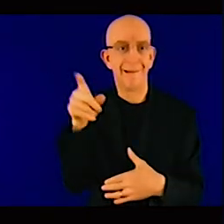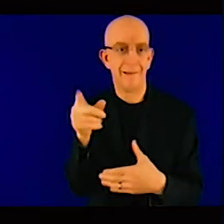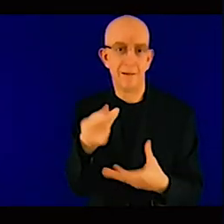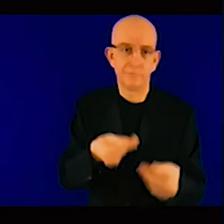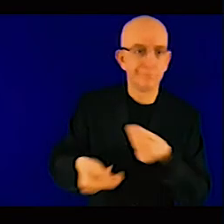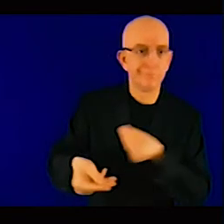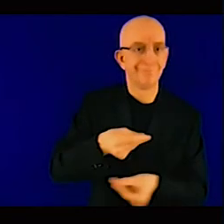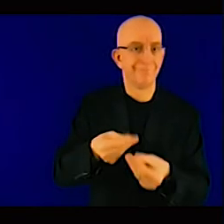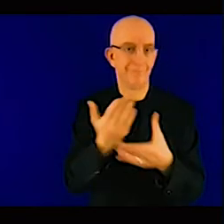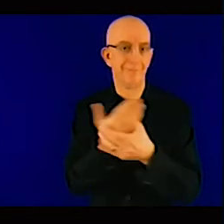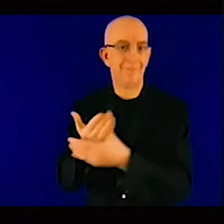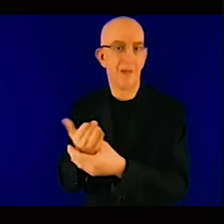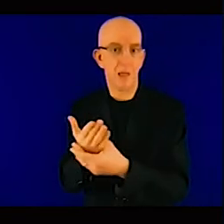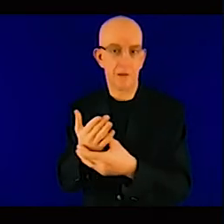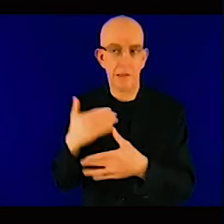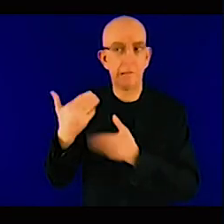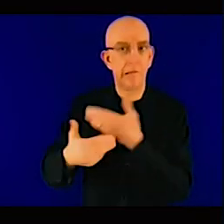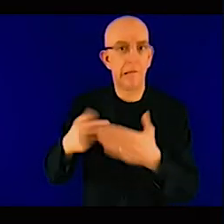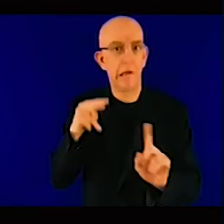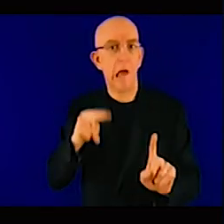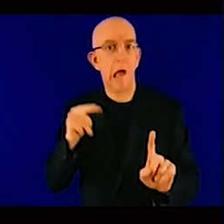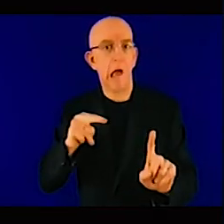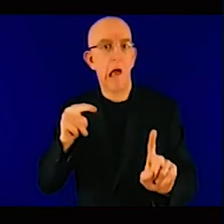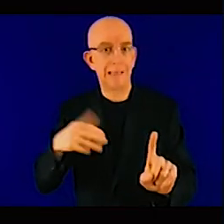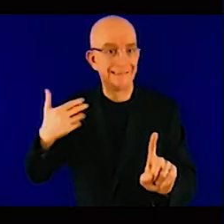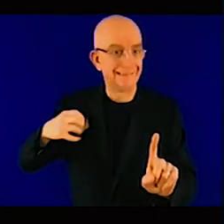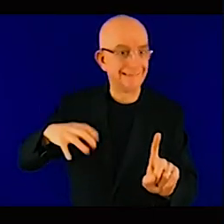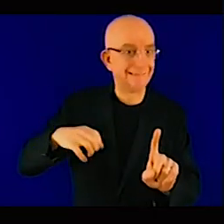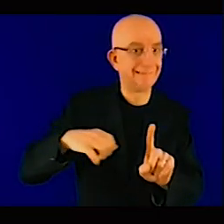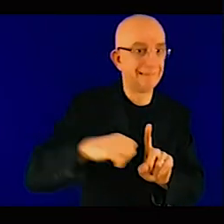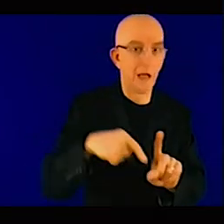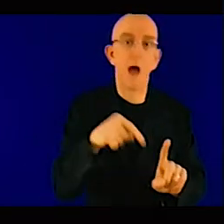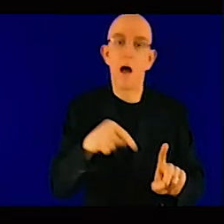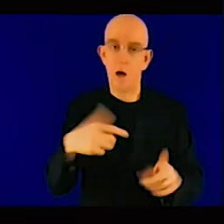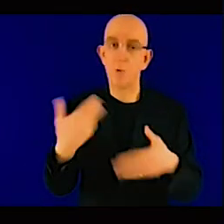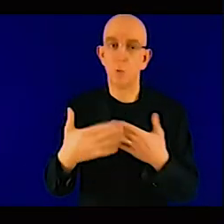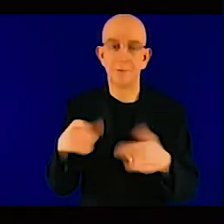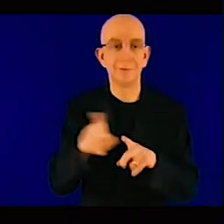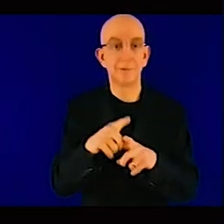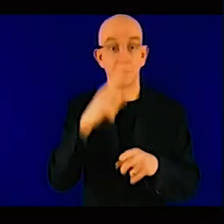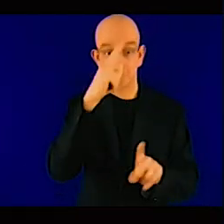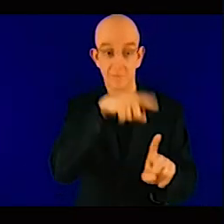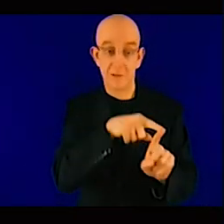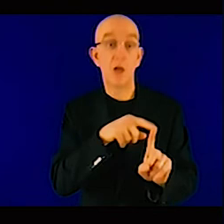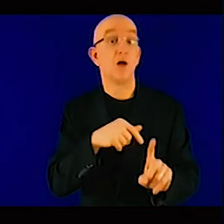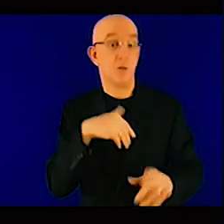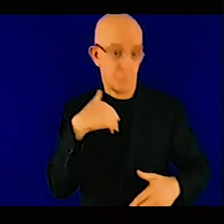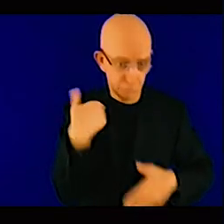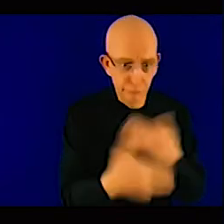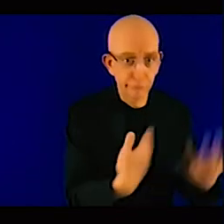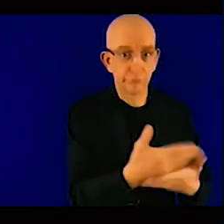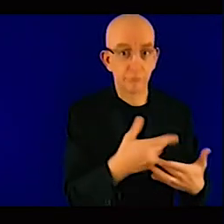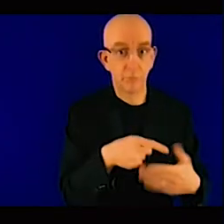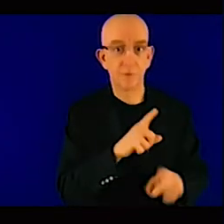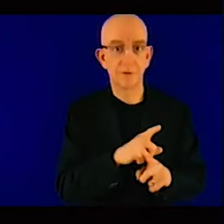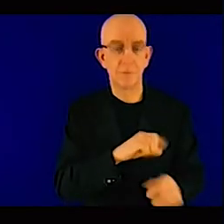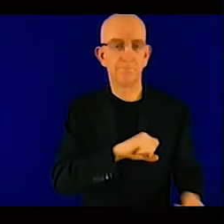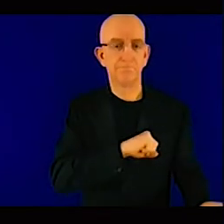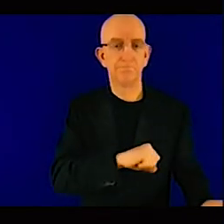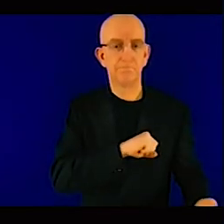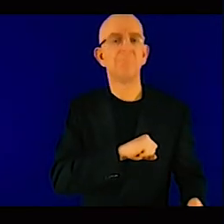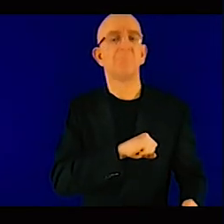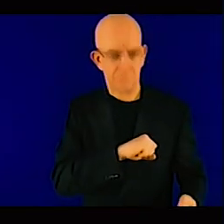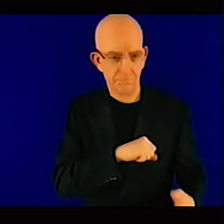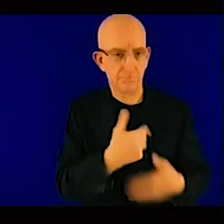having this risk premium placed on it and my understanding in terms of addressing these